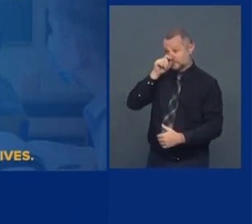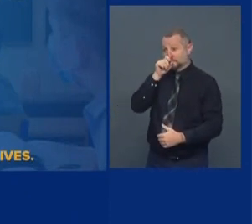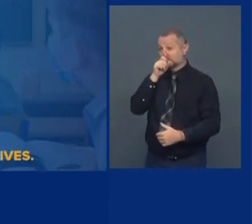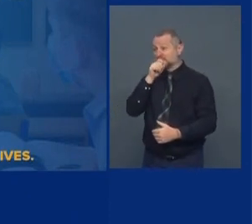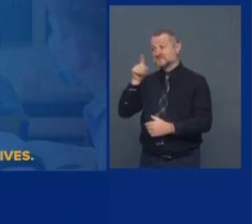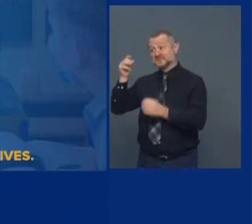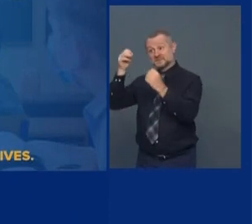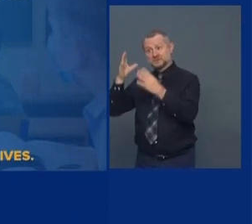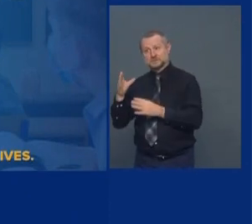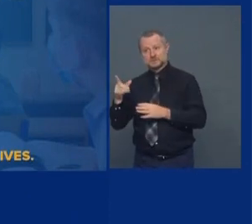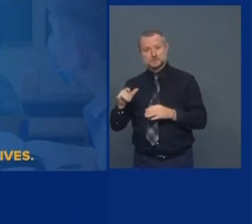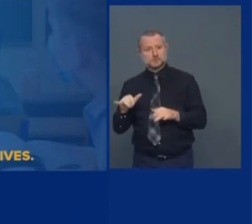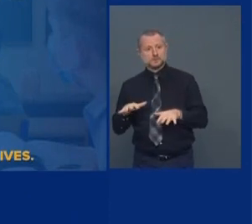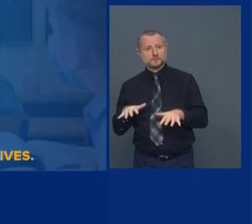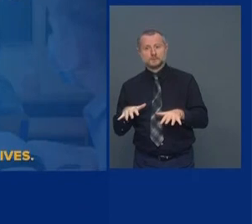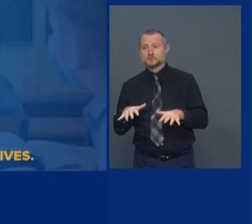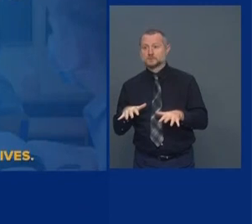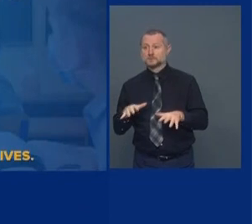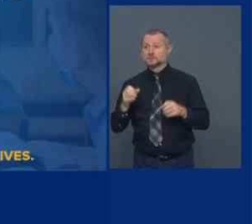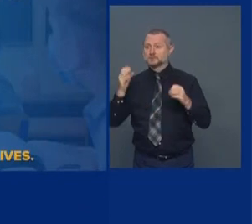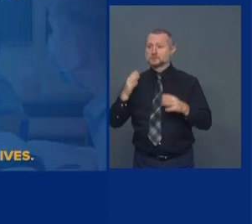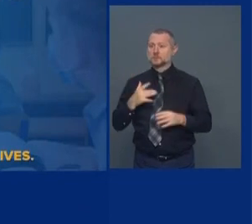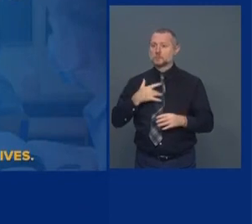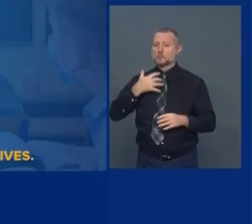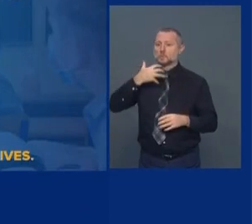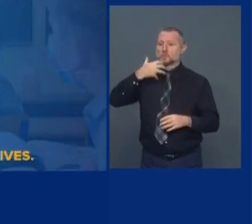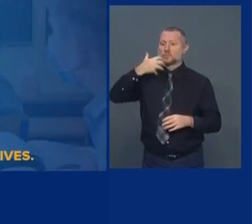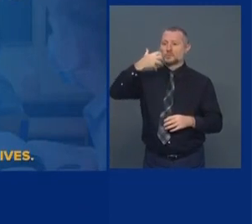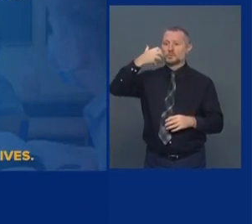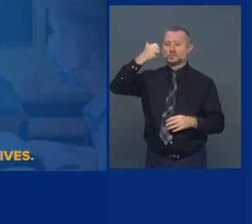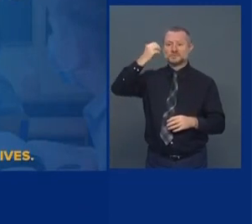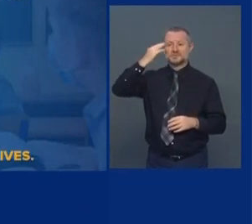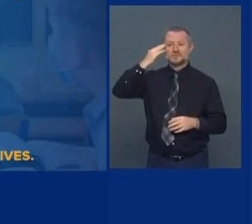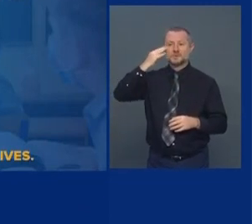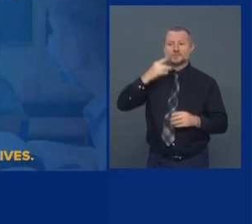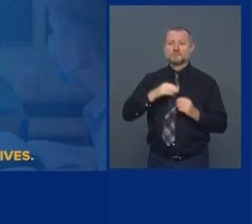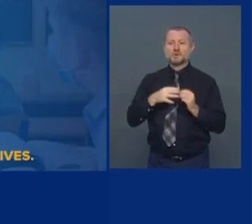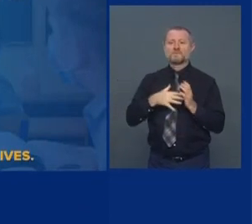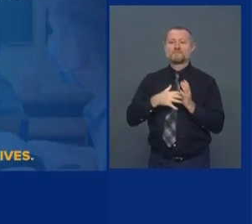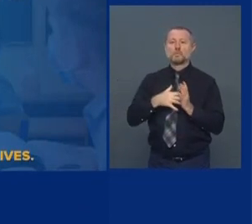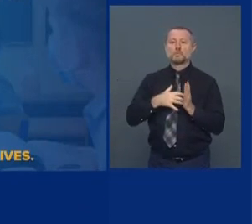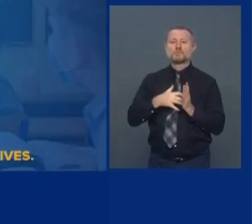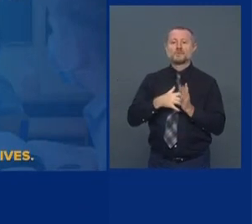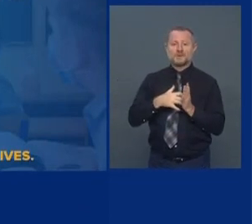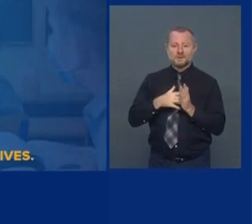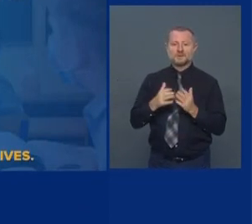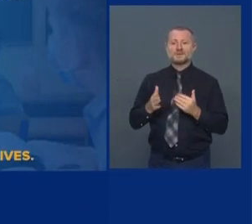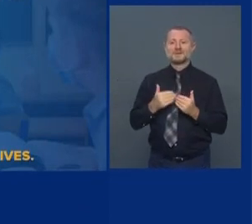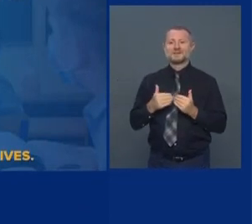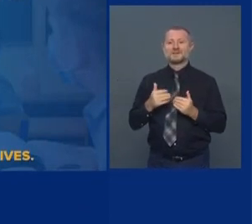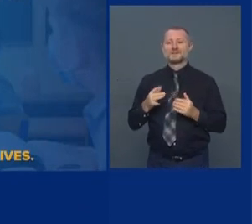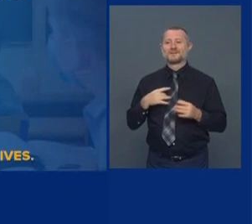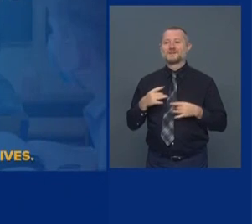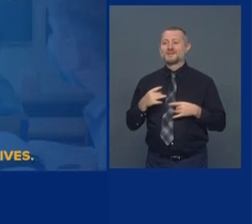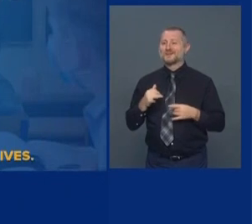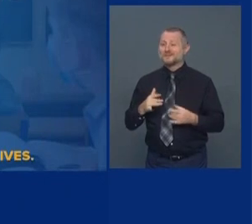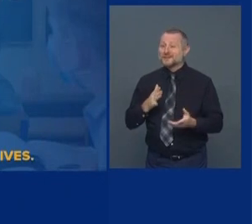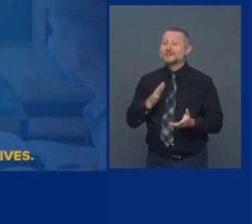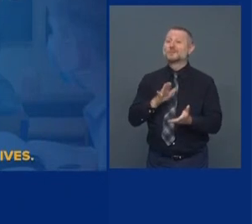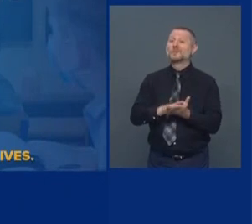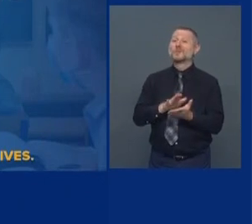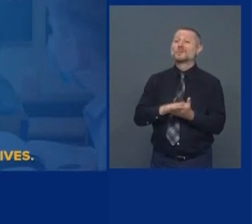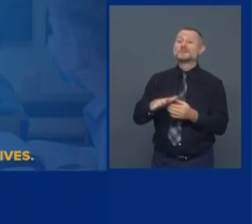Some teachers are older. They're in a more vulnerable category. The teachers are nervous. School districts say, well, I have a plan.